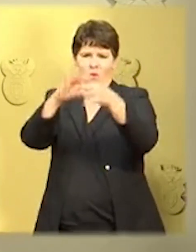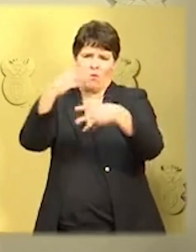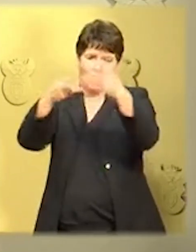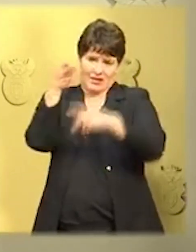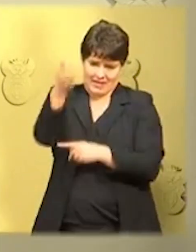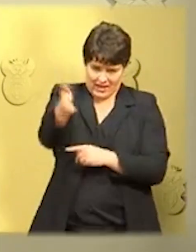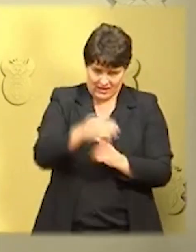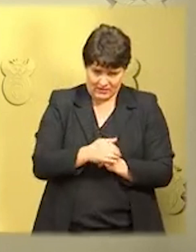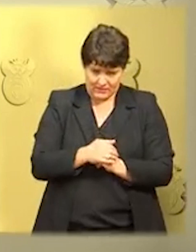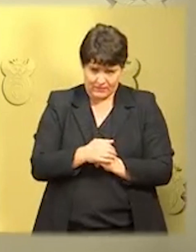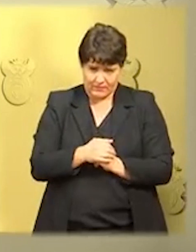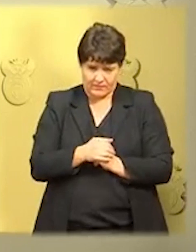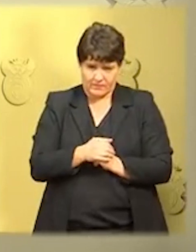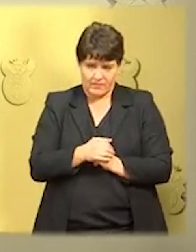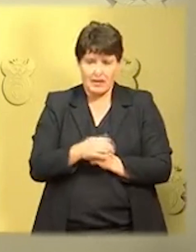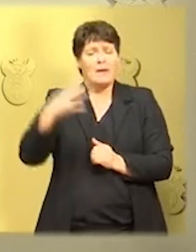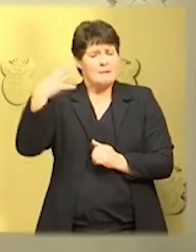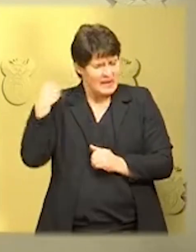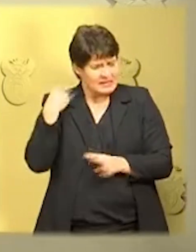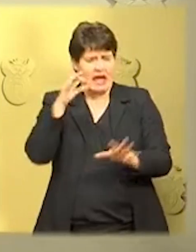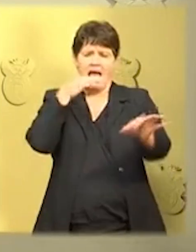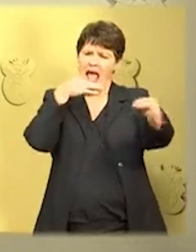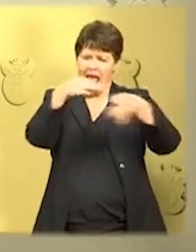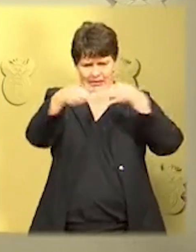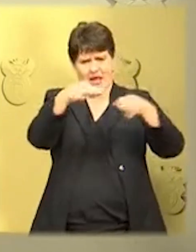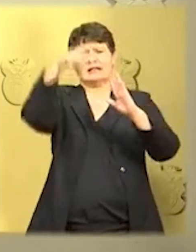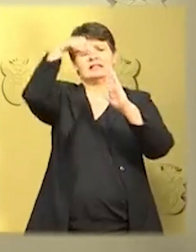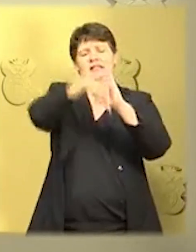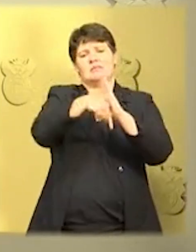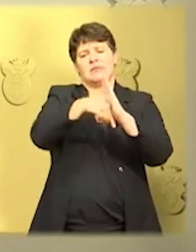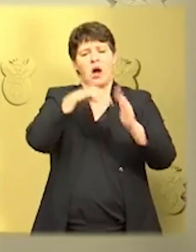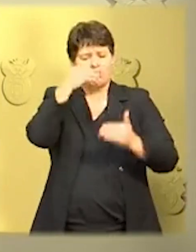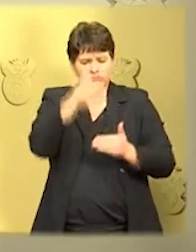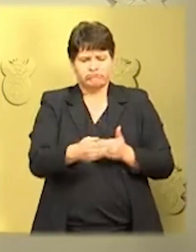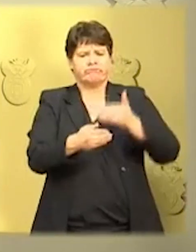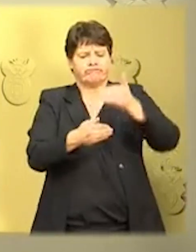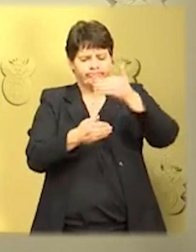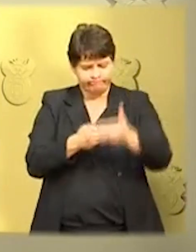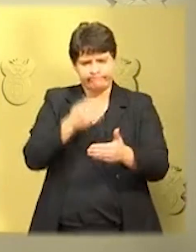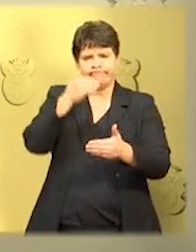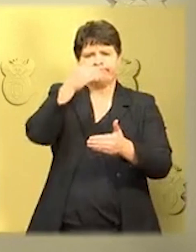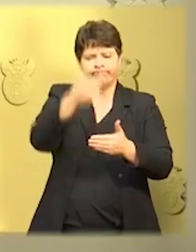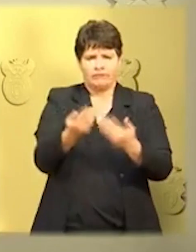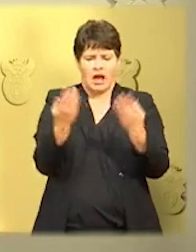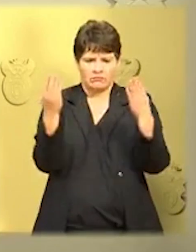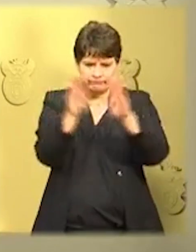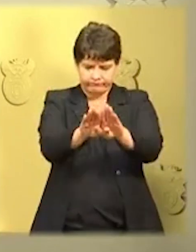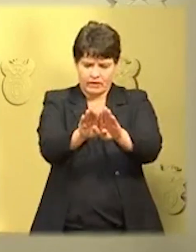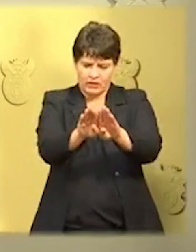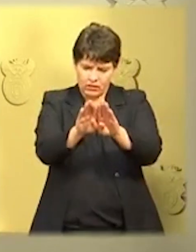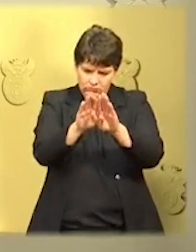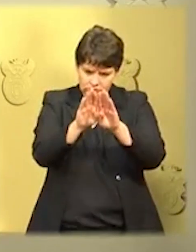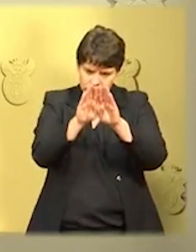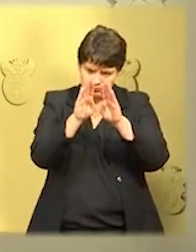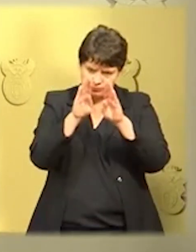ministers will provide details on the process for the phased reopening of